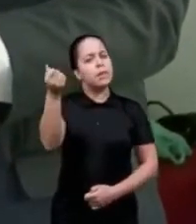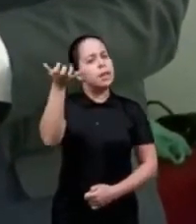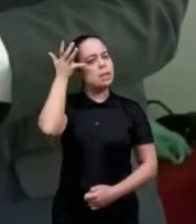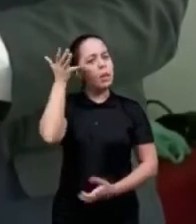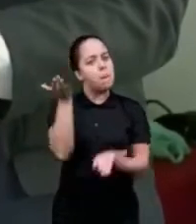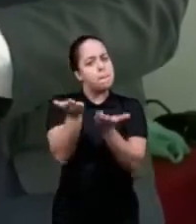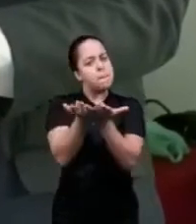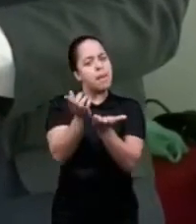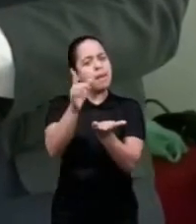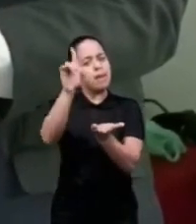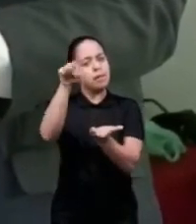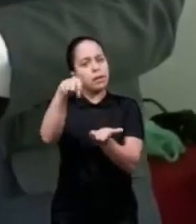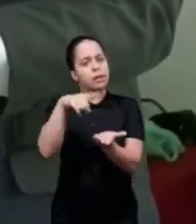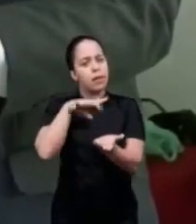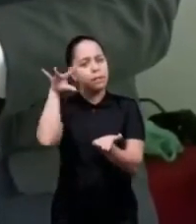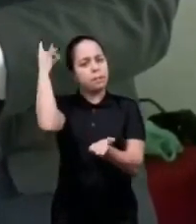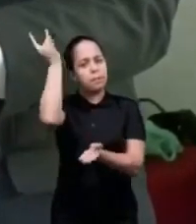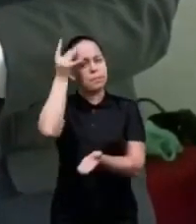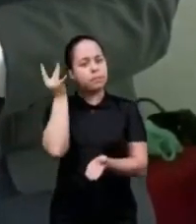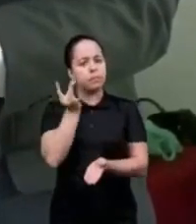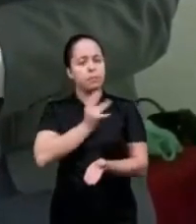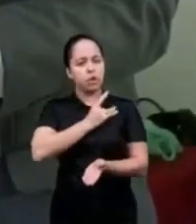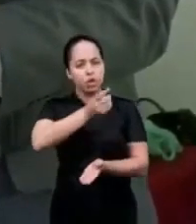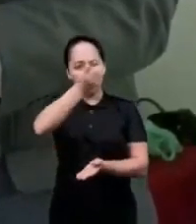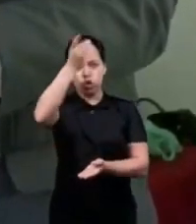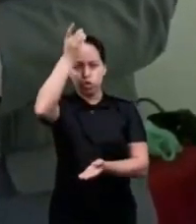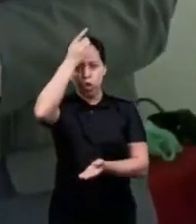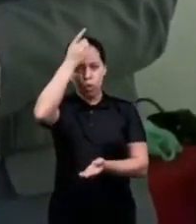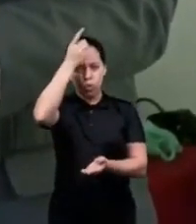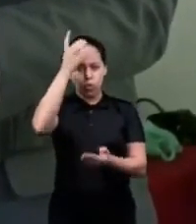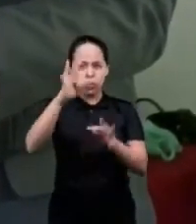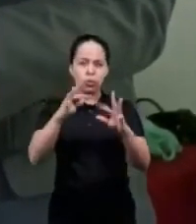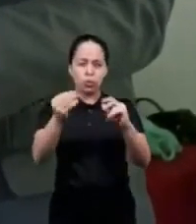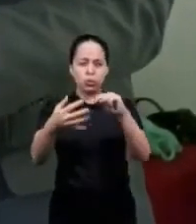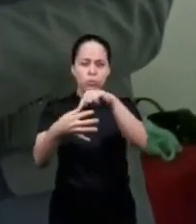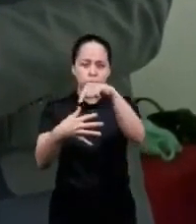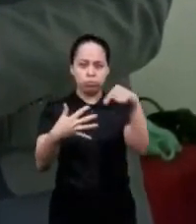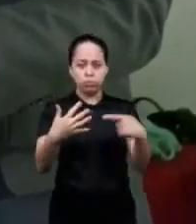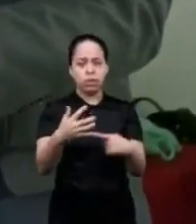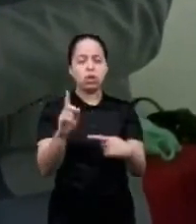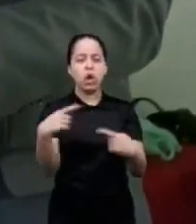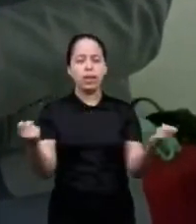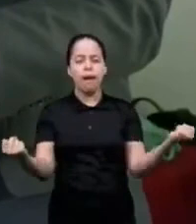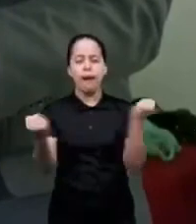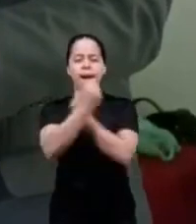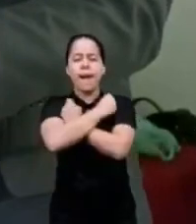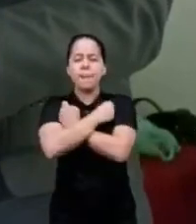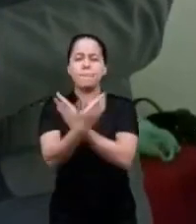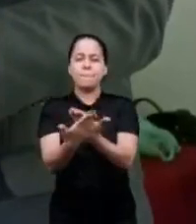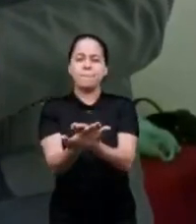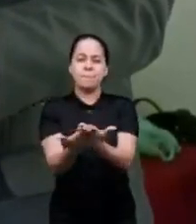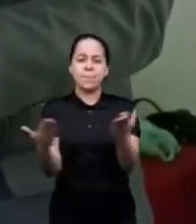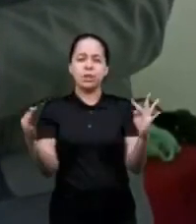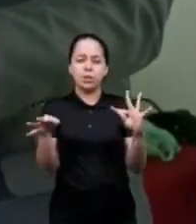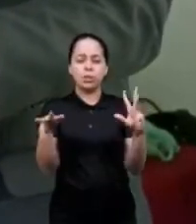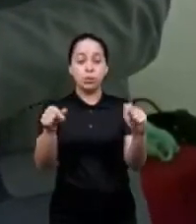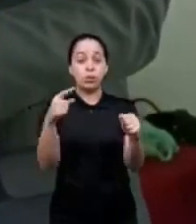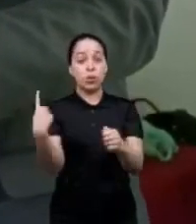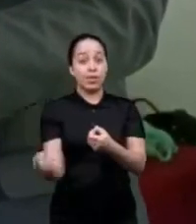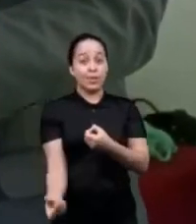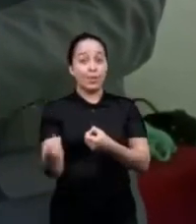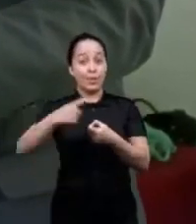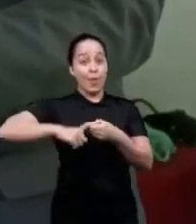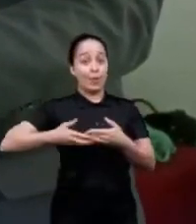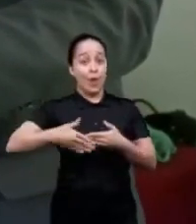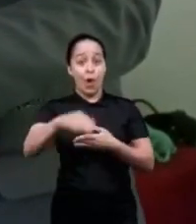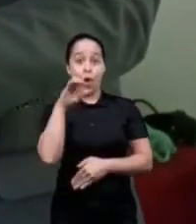life with an experience with the baptism of the Holy Spirit and spiritual gifts and everything there thus our embrace and we are going to return